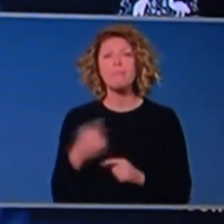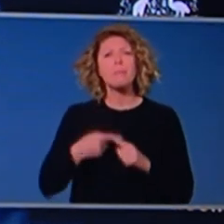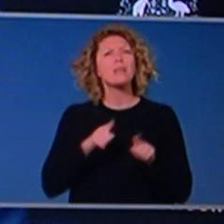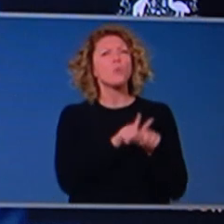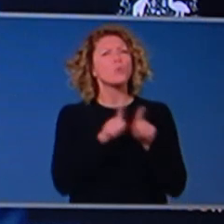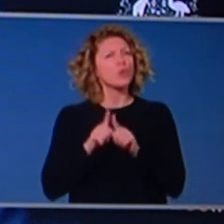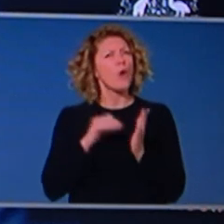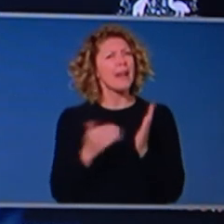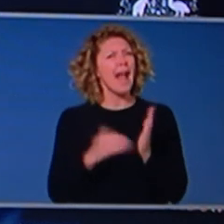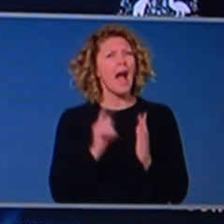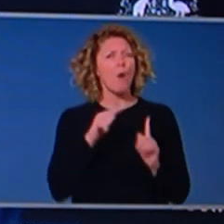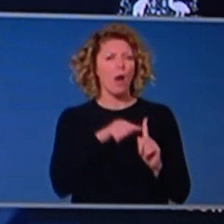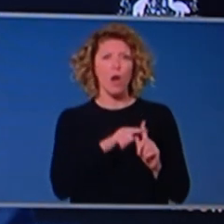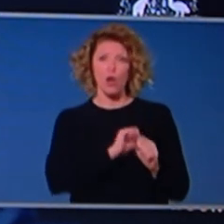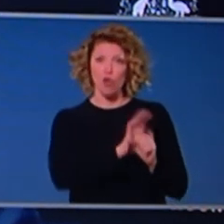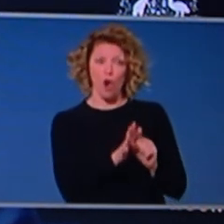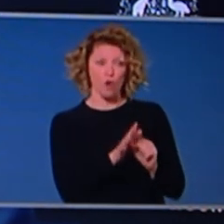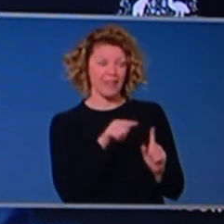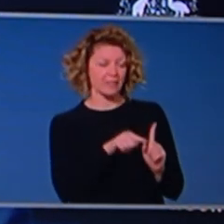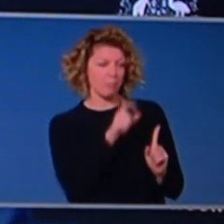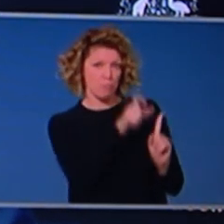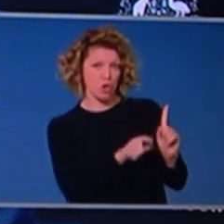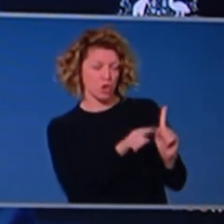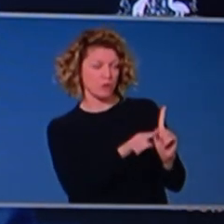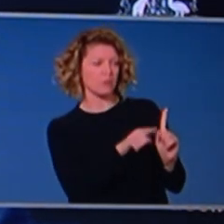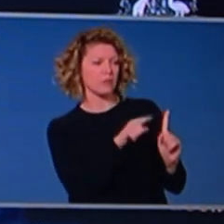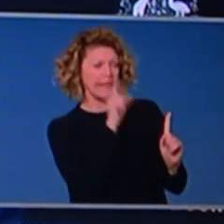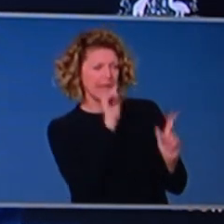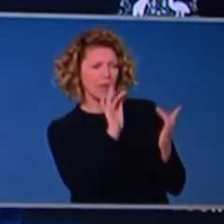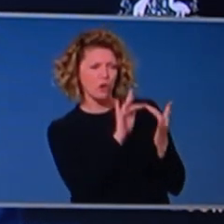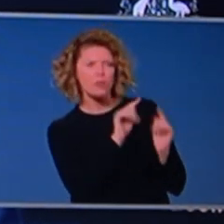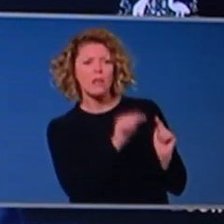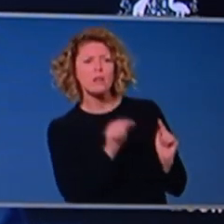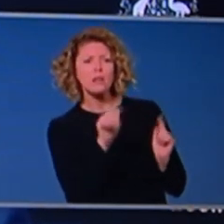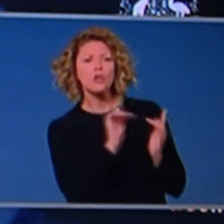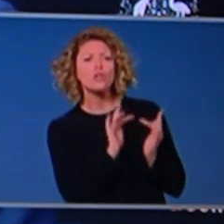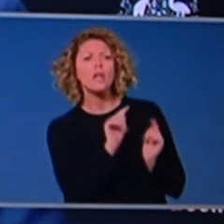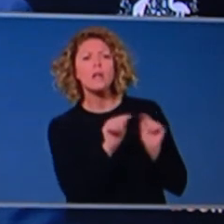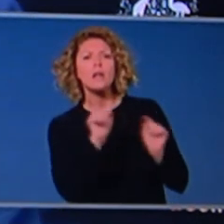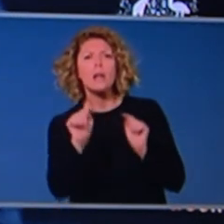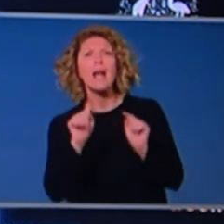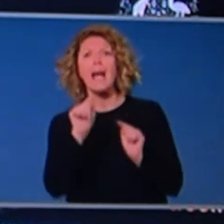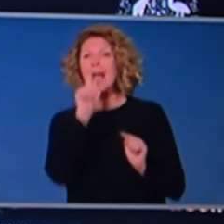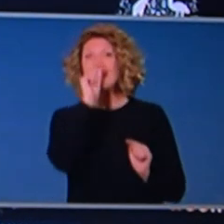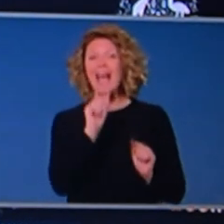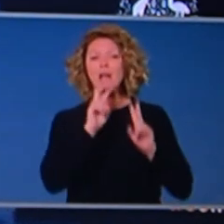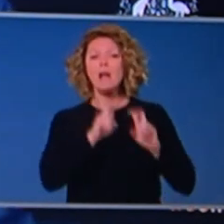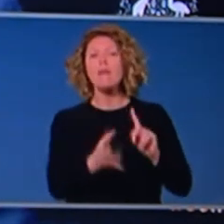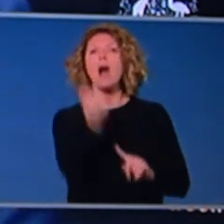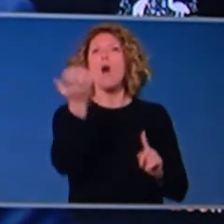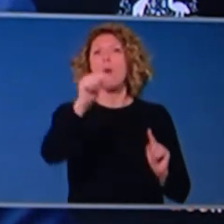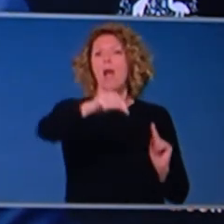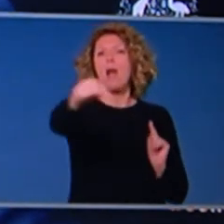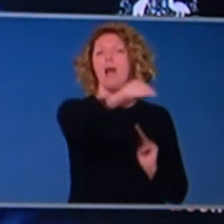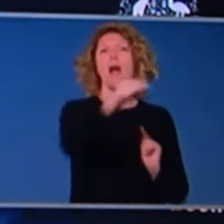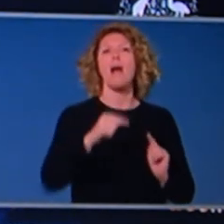moment with those small numbers of cases and the methodology is really up to speed, except for one thing, except